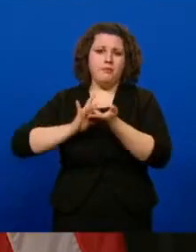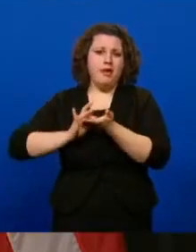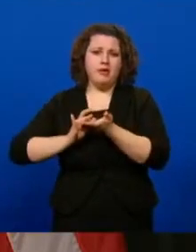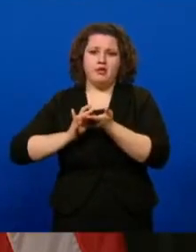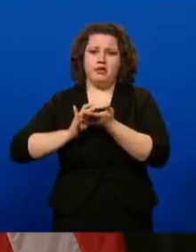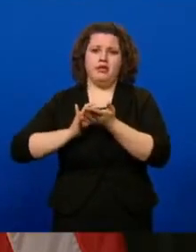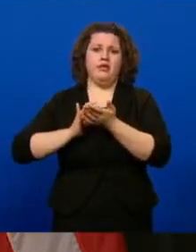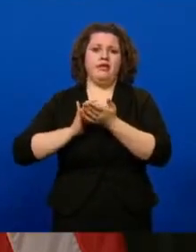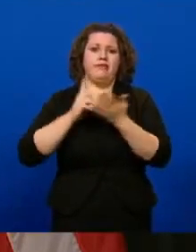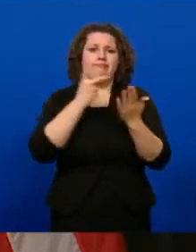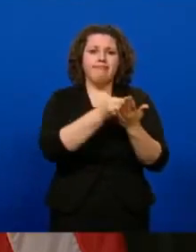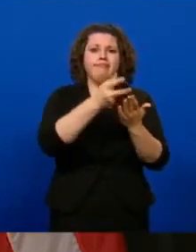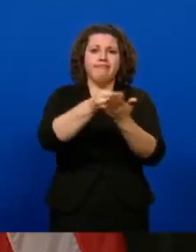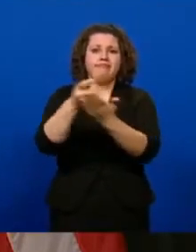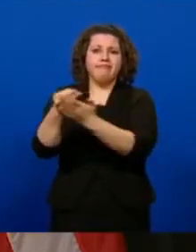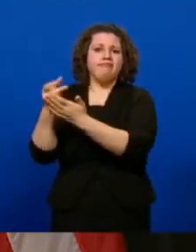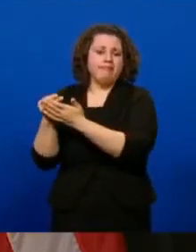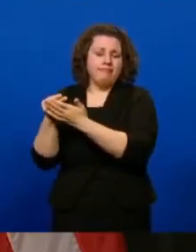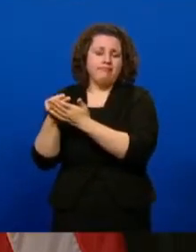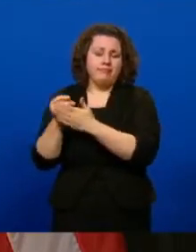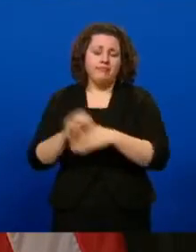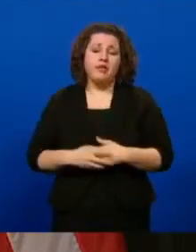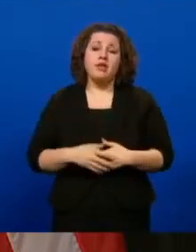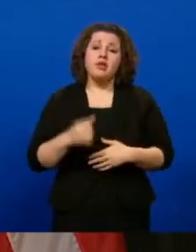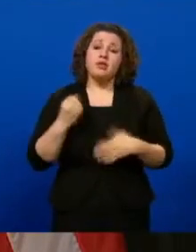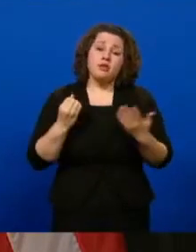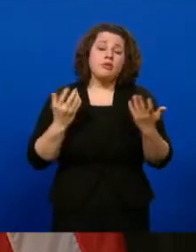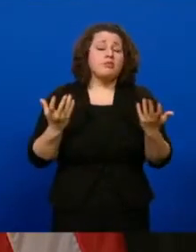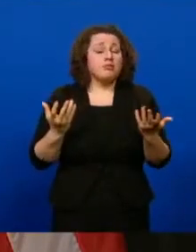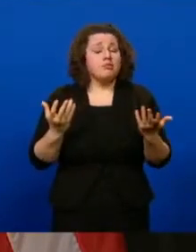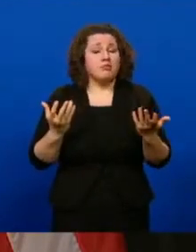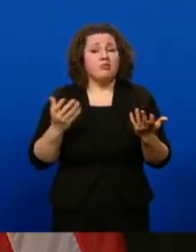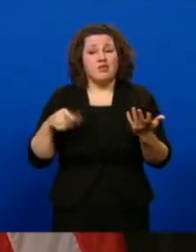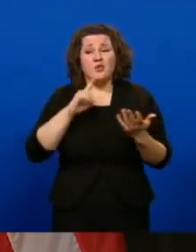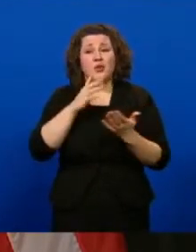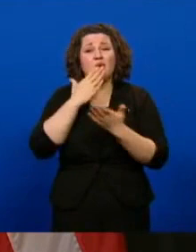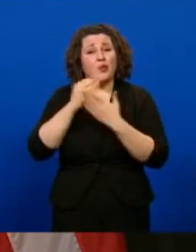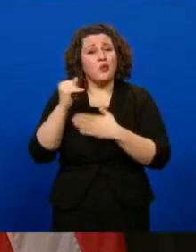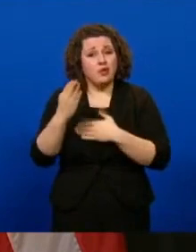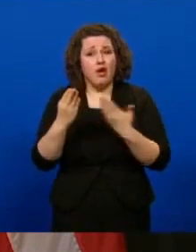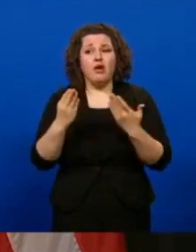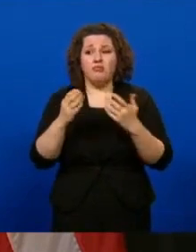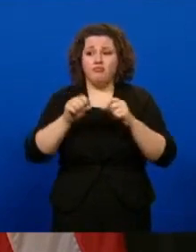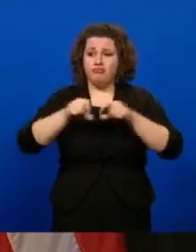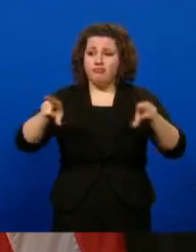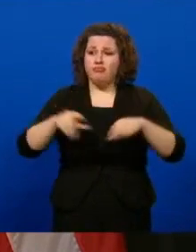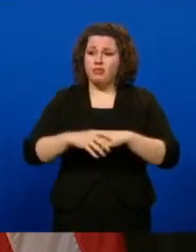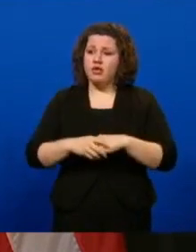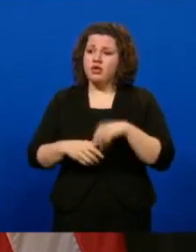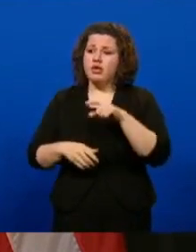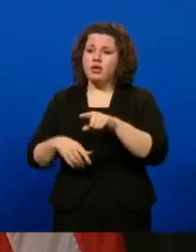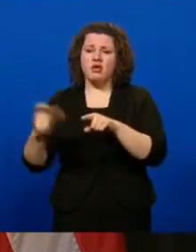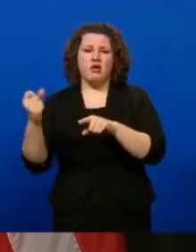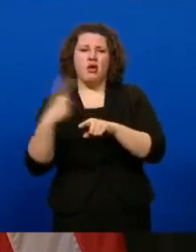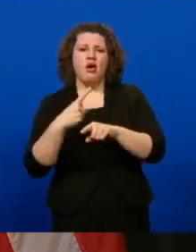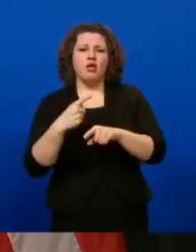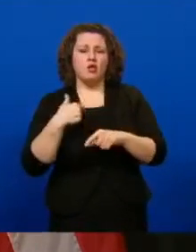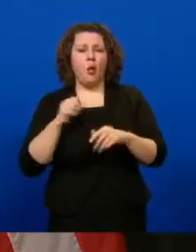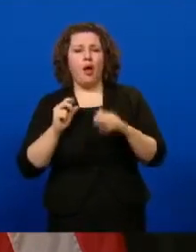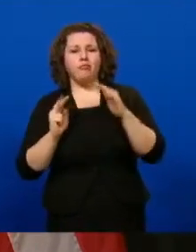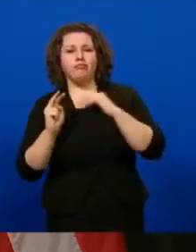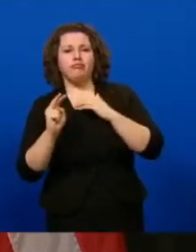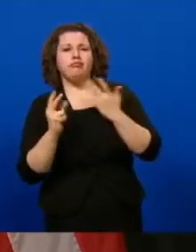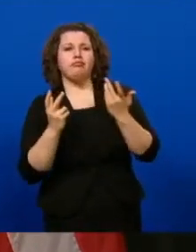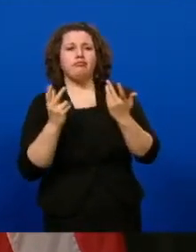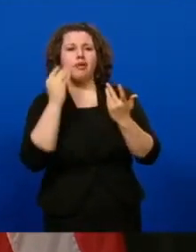administered that we have been allocated. So we are, they're doing a good job of getting those out. I have a question, just kind of looking forward a bit